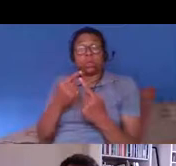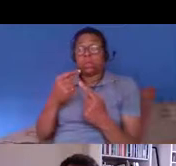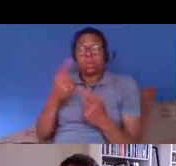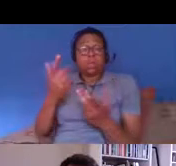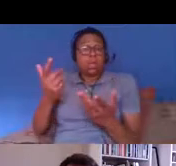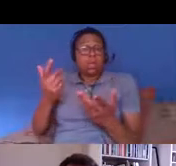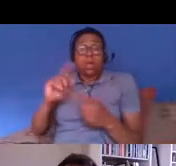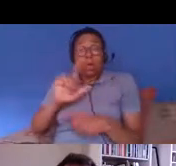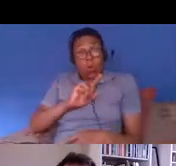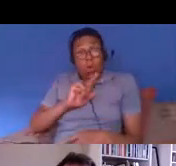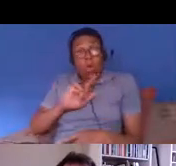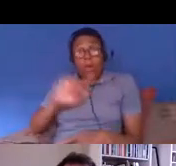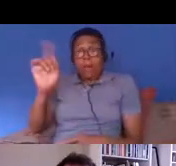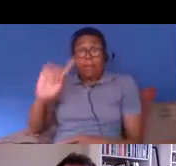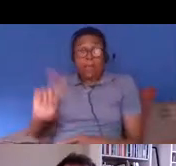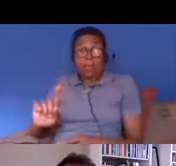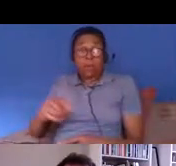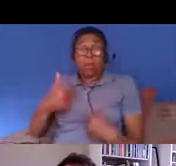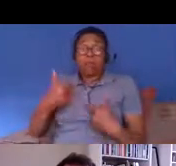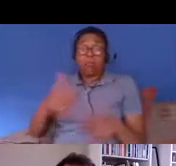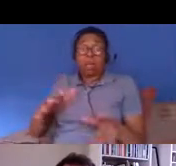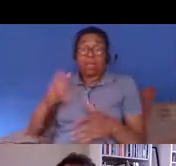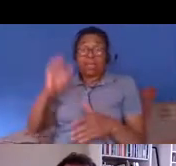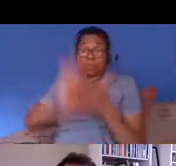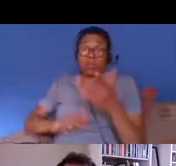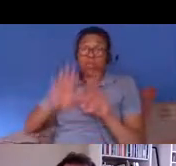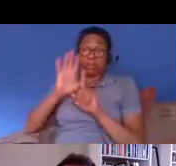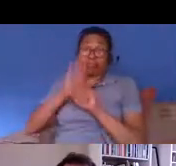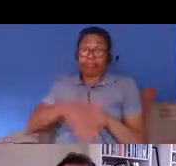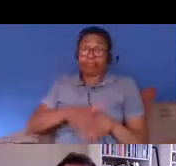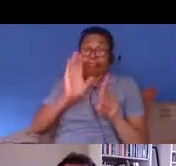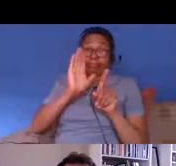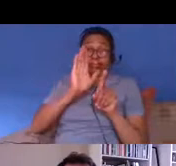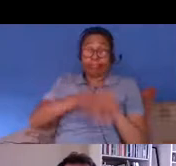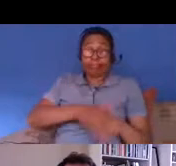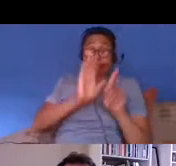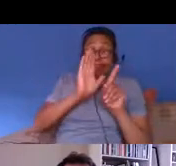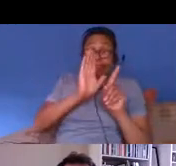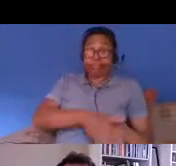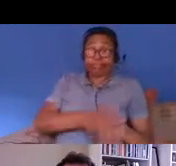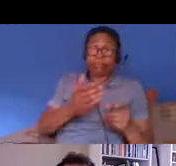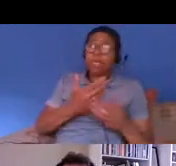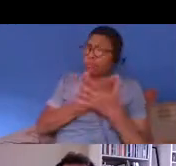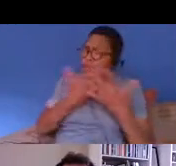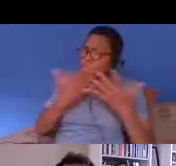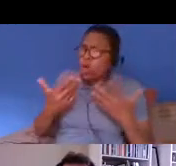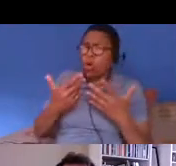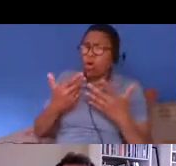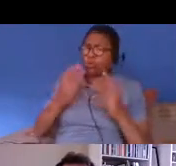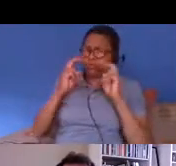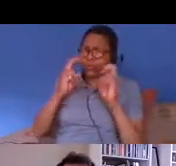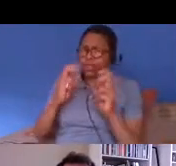people are being discriminated against i think it's quite clear there's a lot of research now to show that the hostile environment